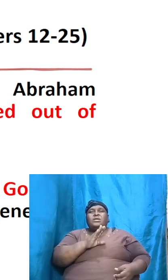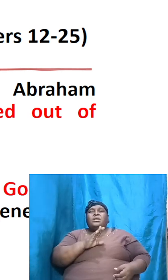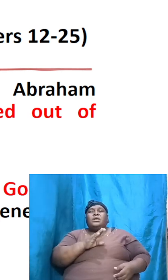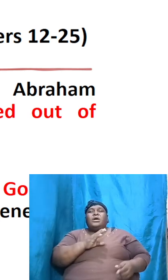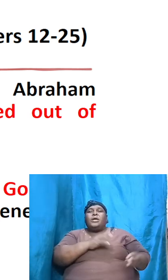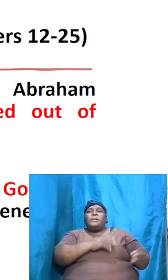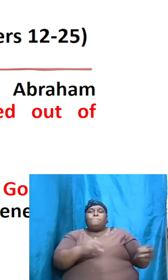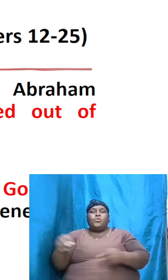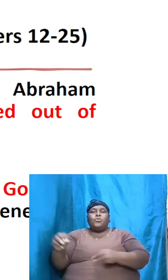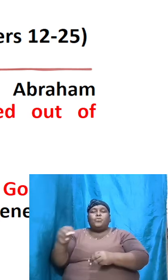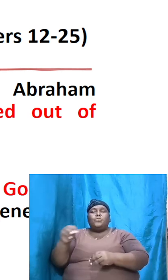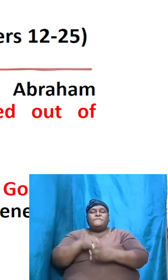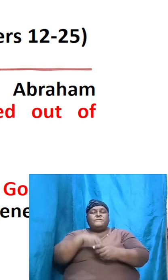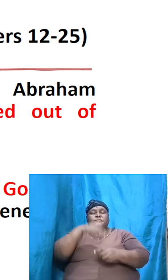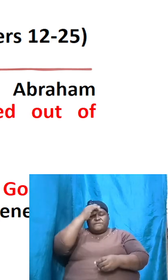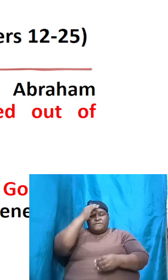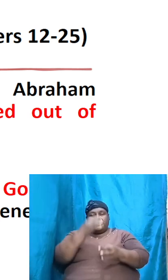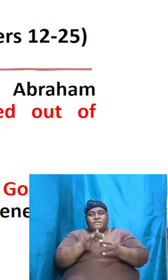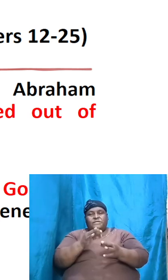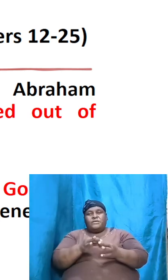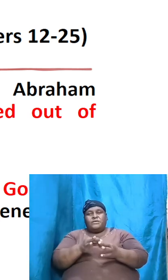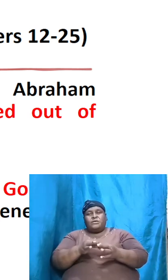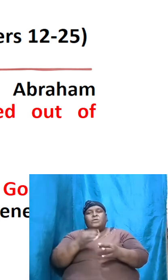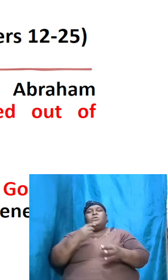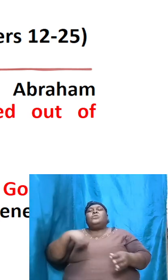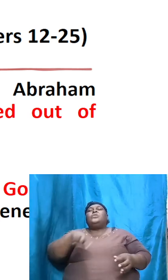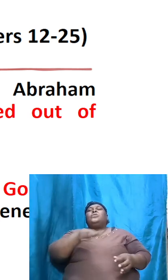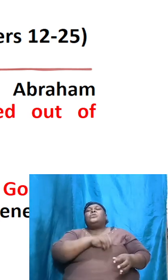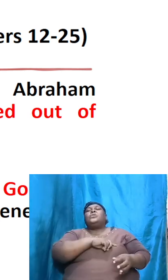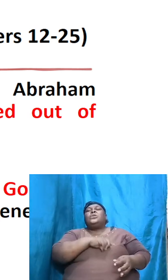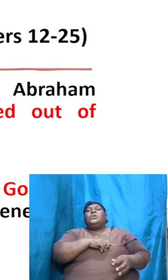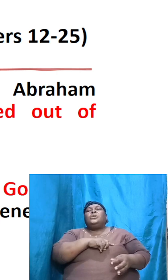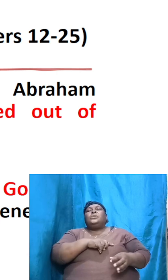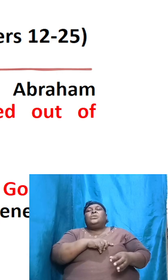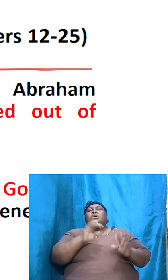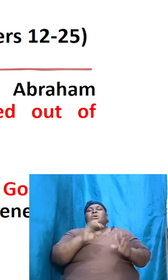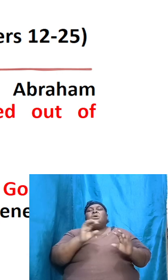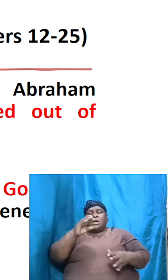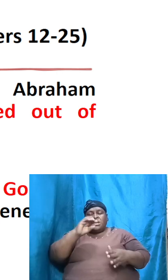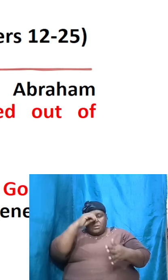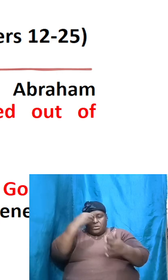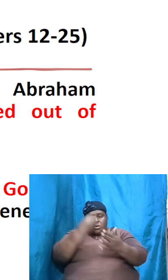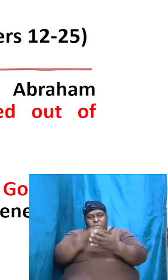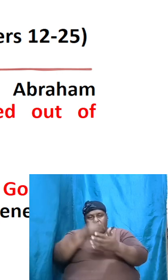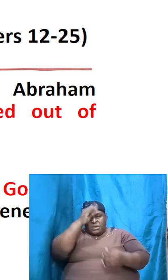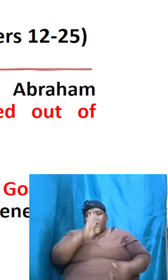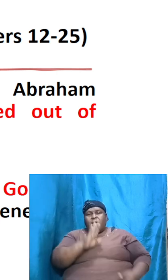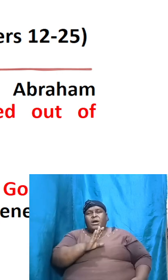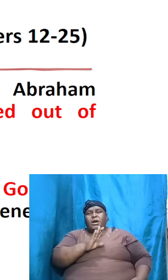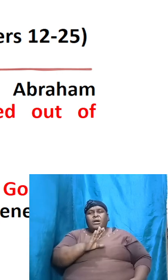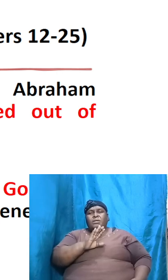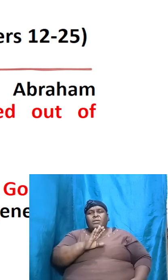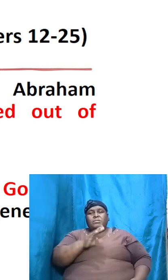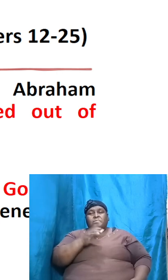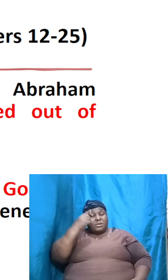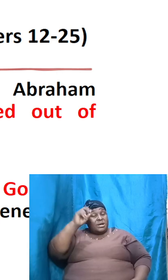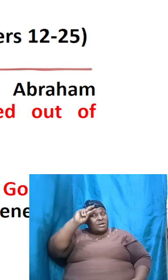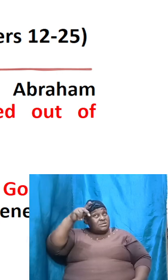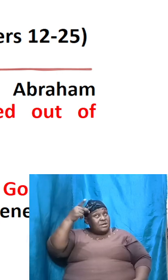faith brothers and sisters we are to obey God because Paul said it to the